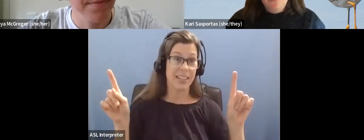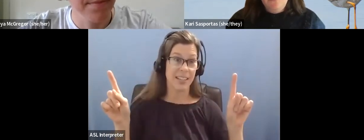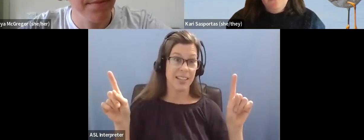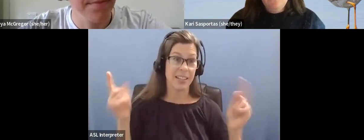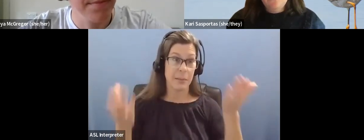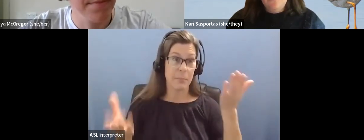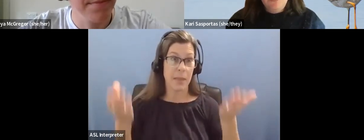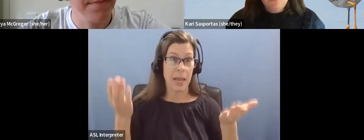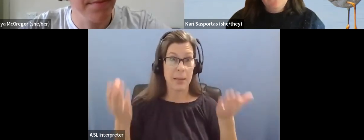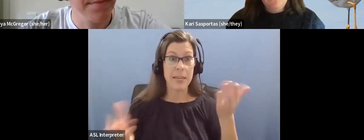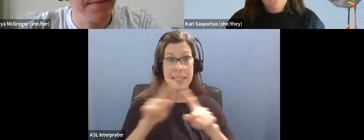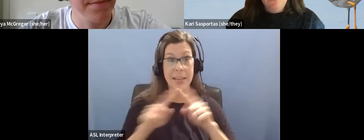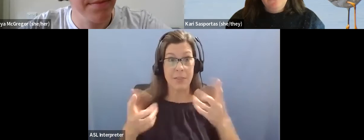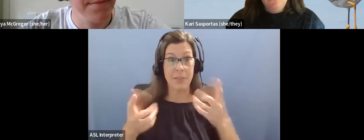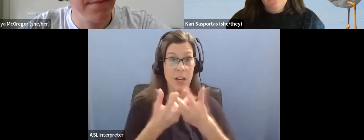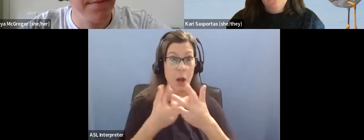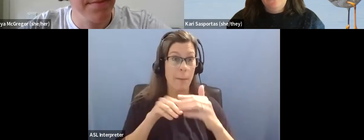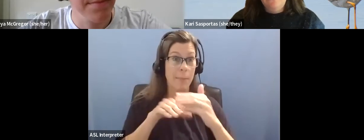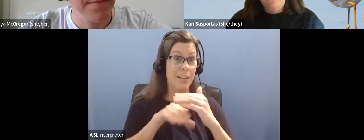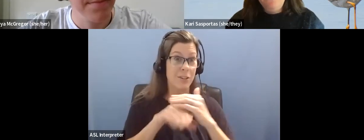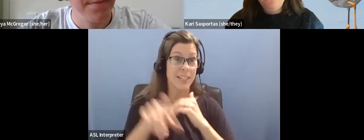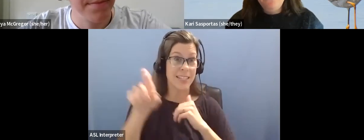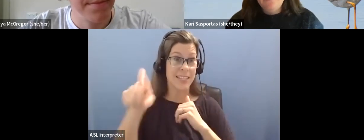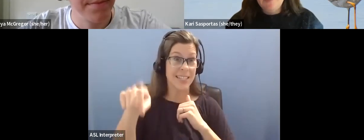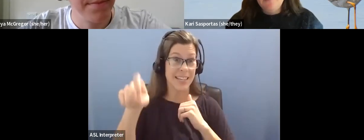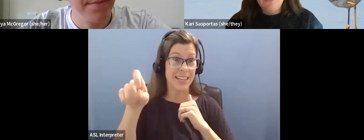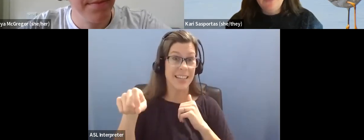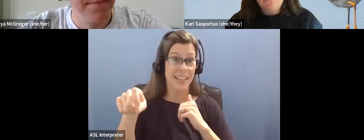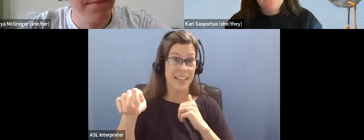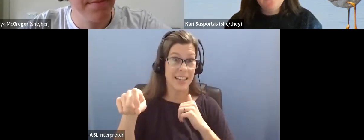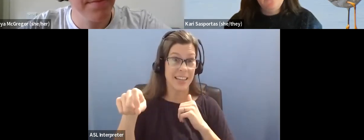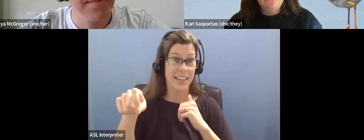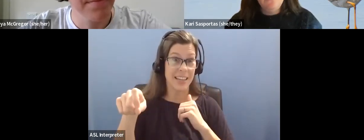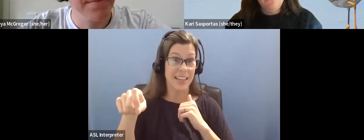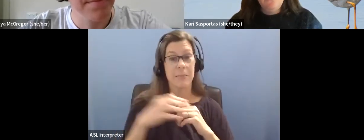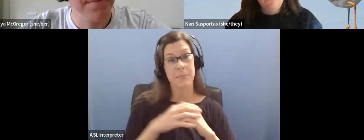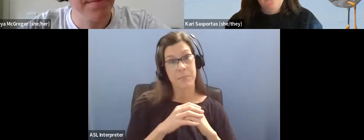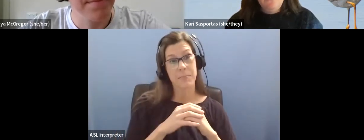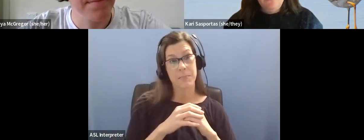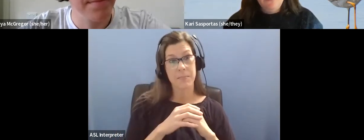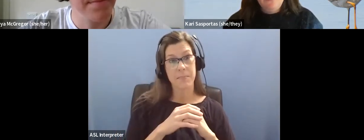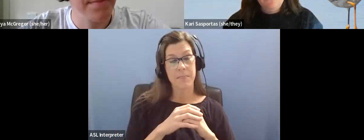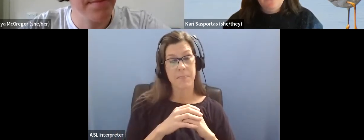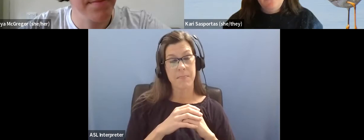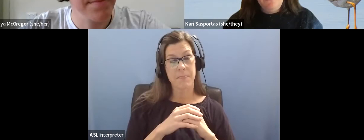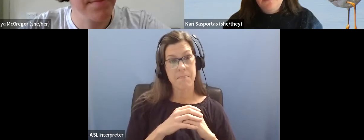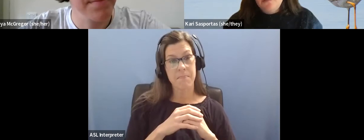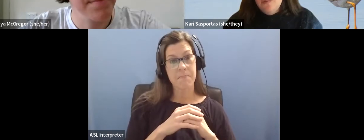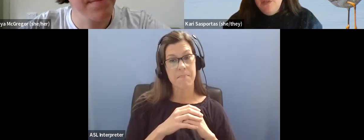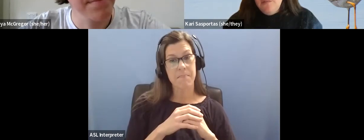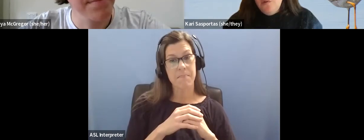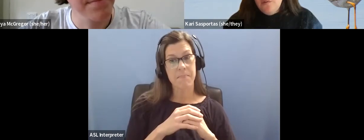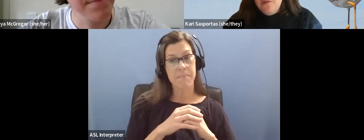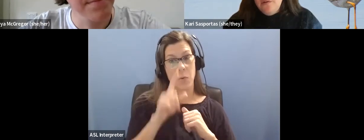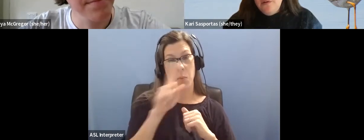there might be different accommodations that are needed. Um, but I guess, yeah, I just, I think it's